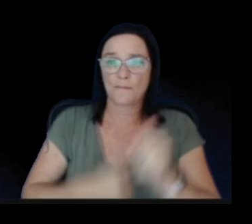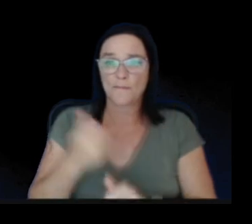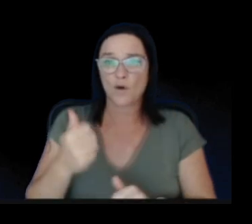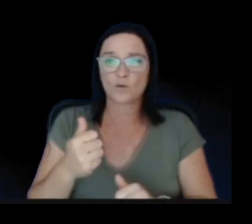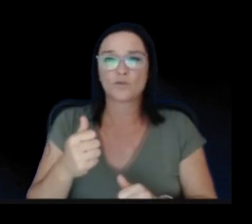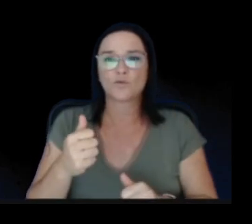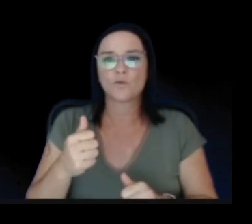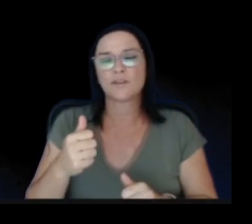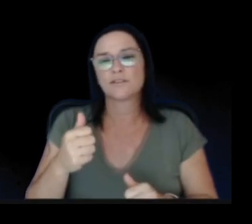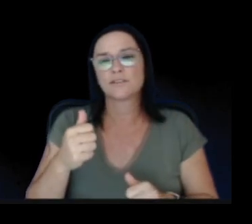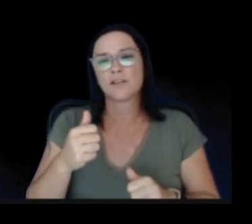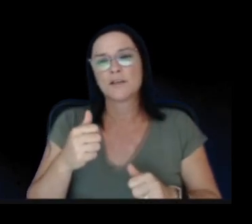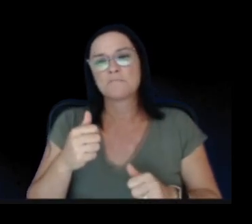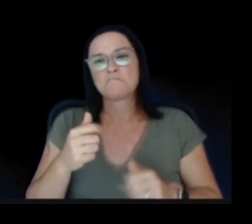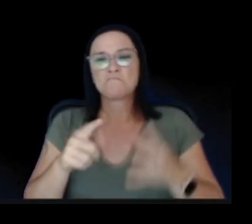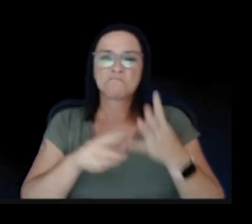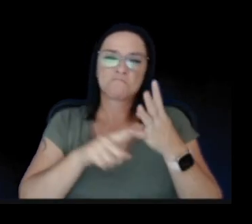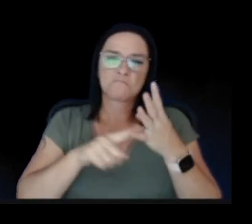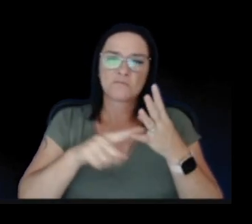October, early November 2023.